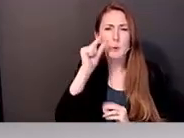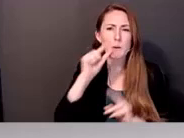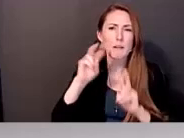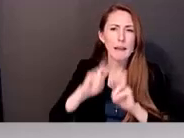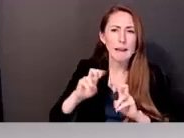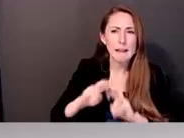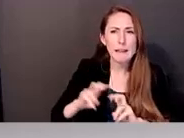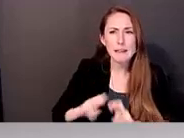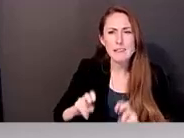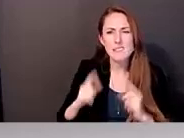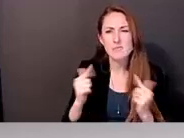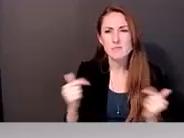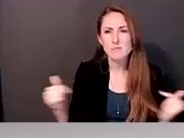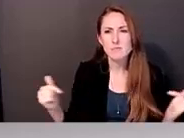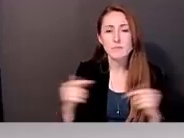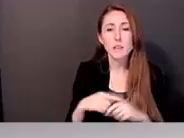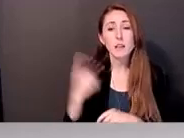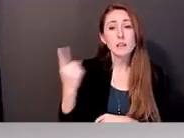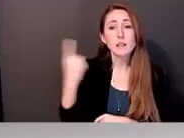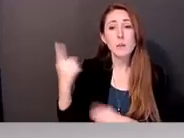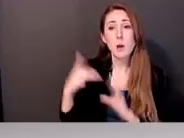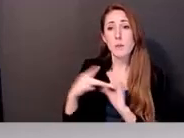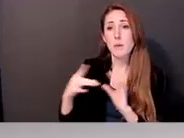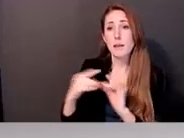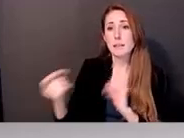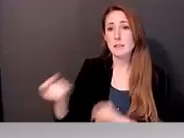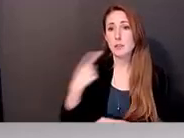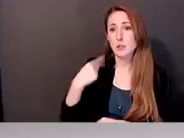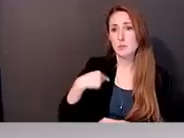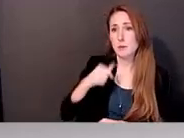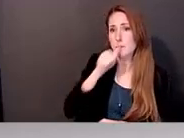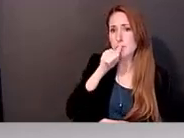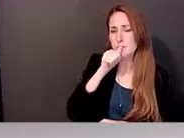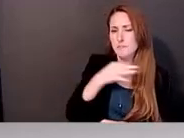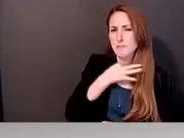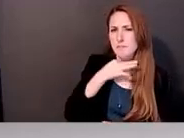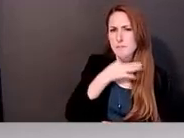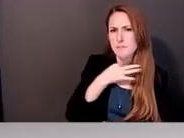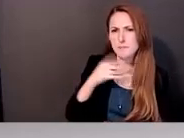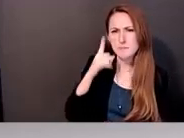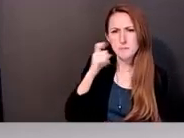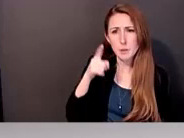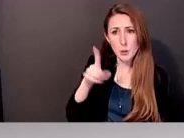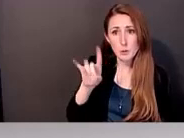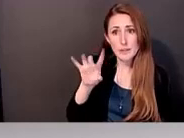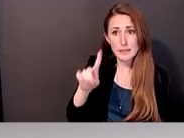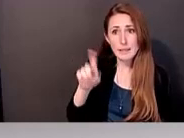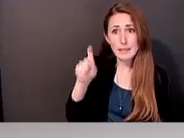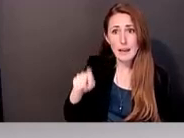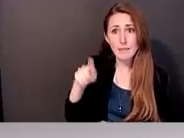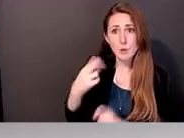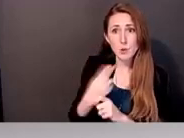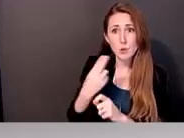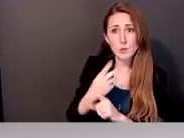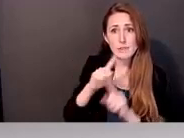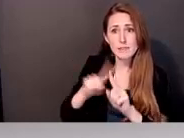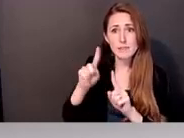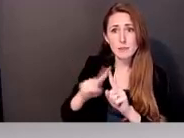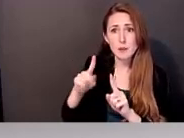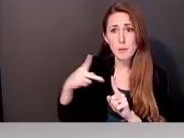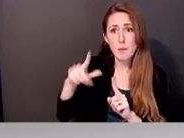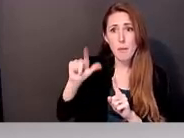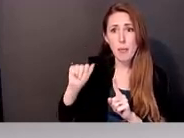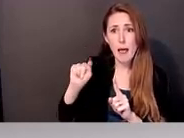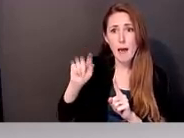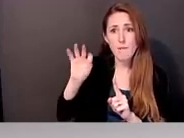someone who messaged me privately who was wondering, since you did have to mount the video on different platforms, did you find that